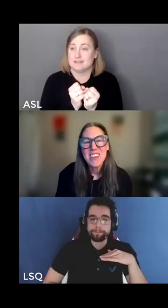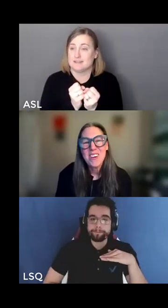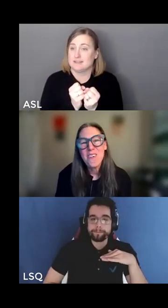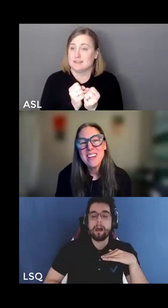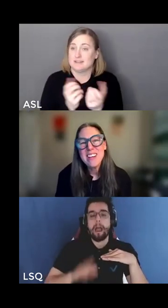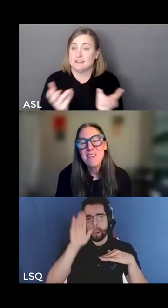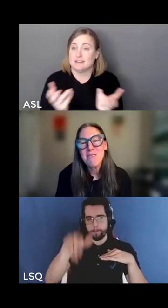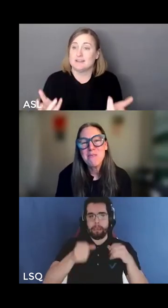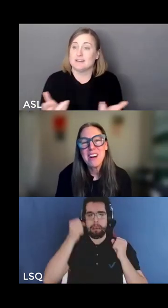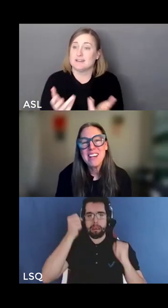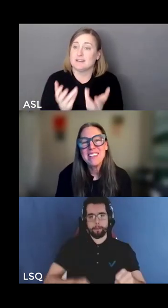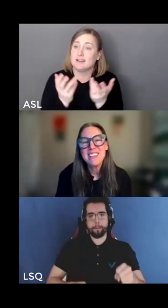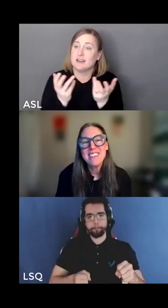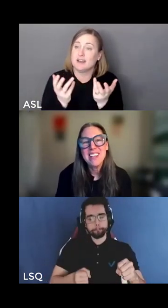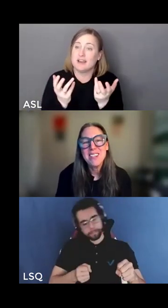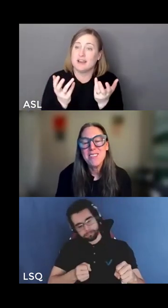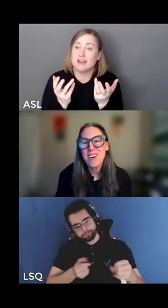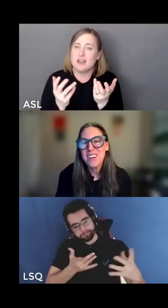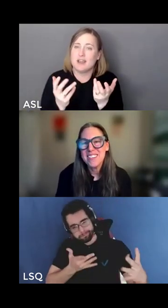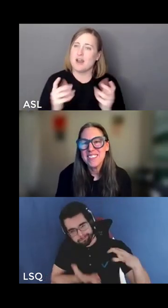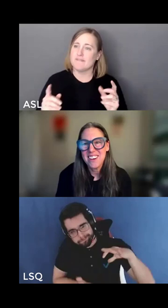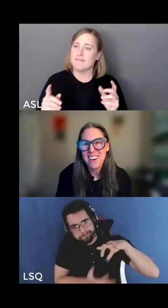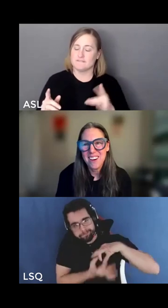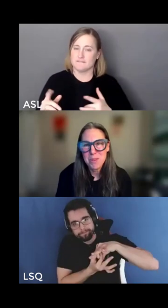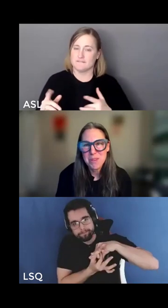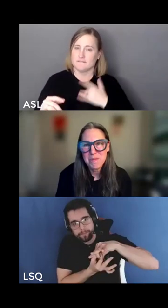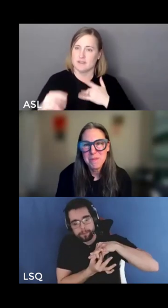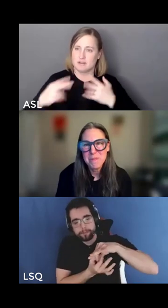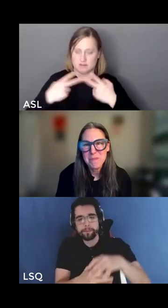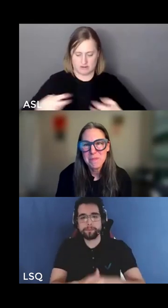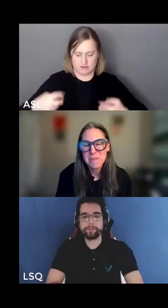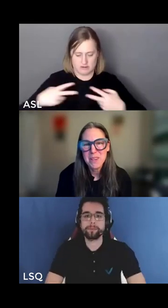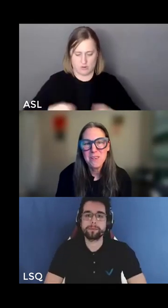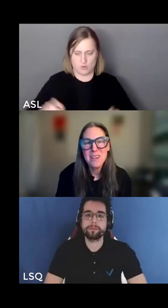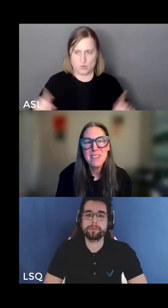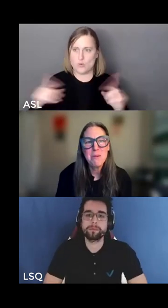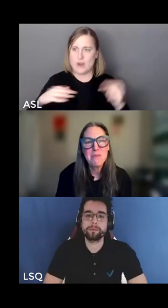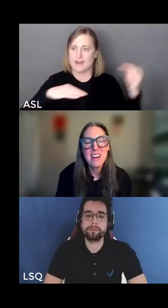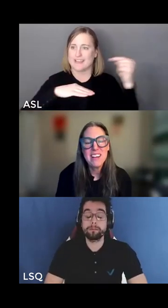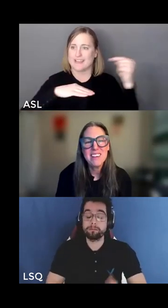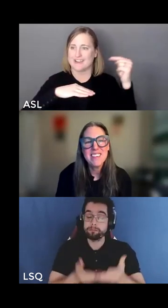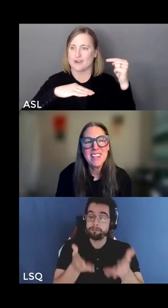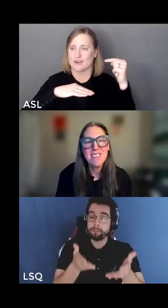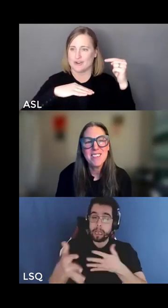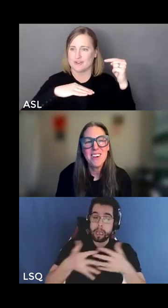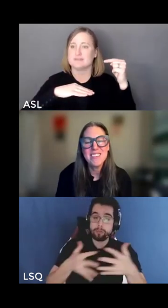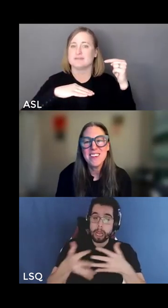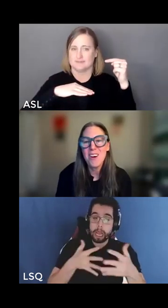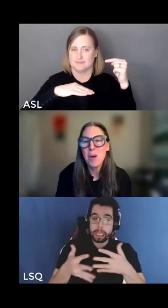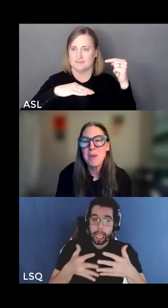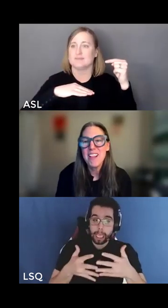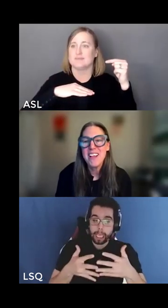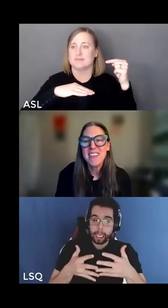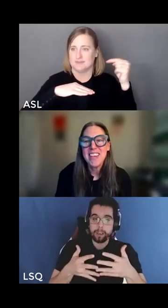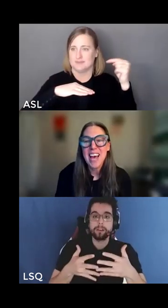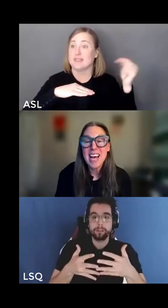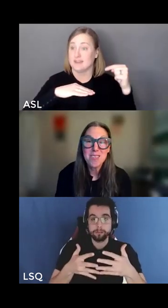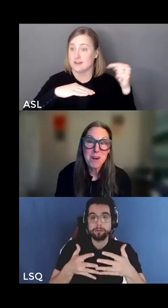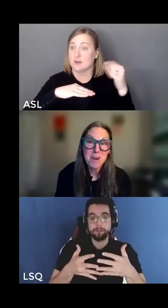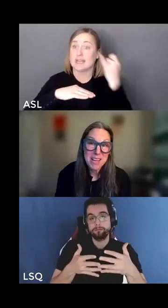the coin you find yourself on top coins where we find ourselves on top